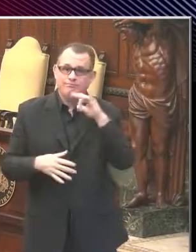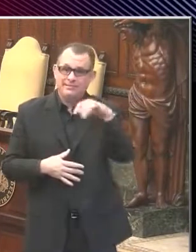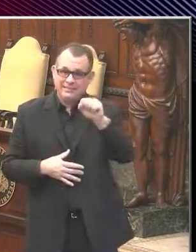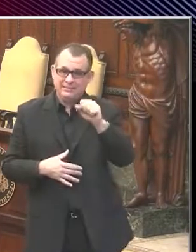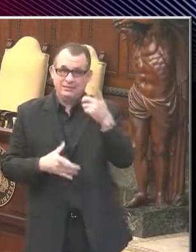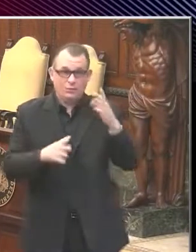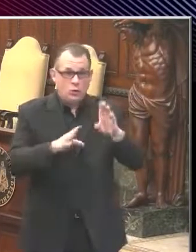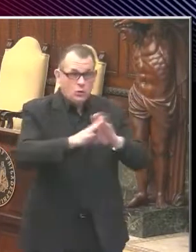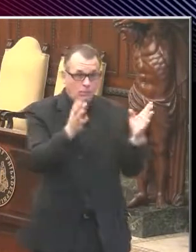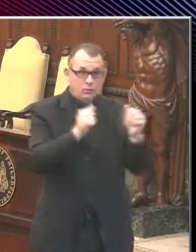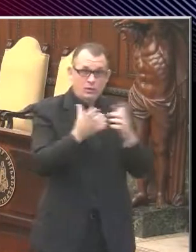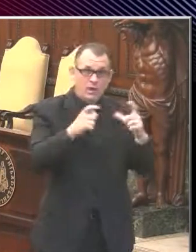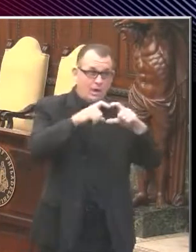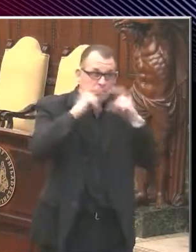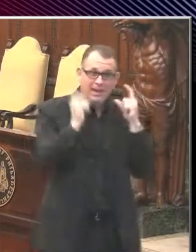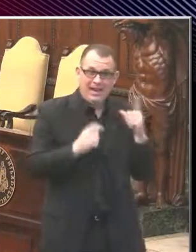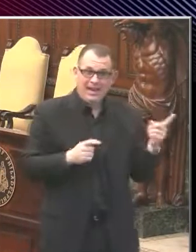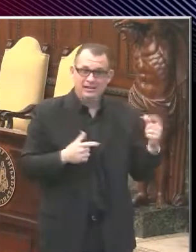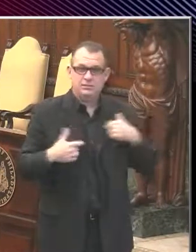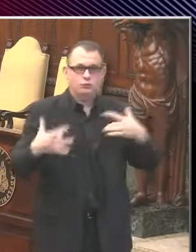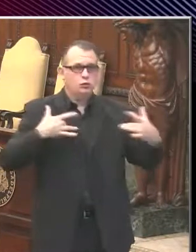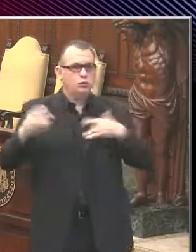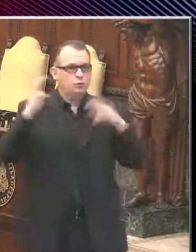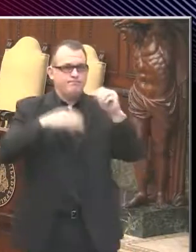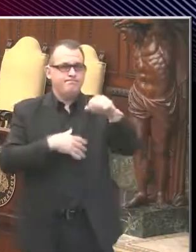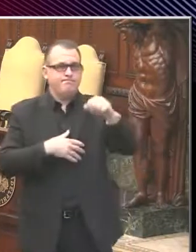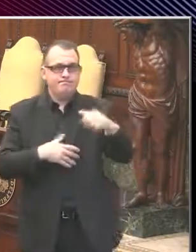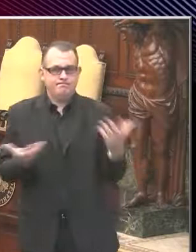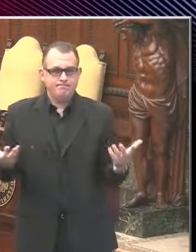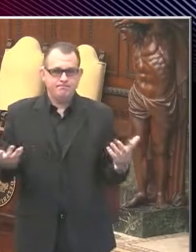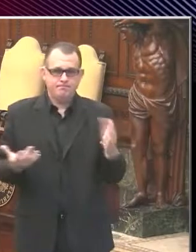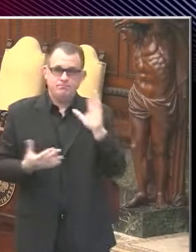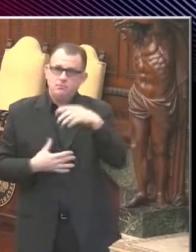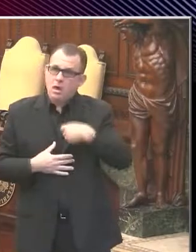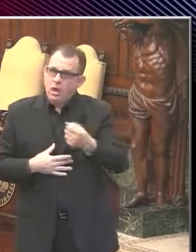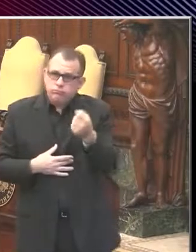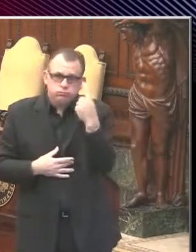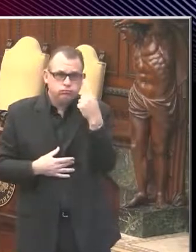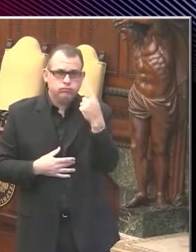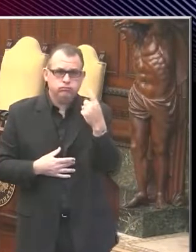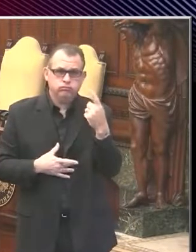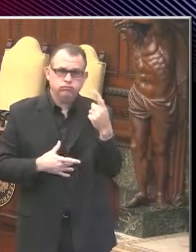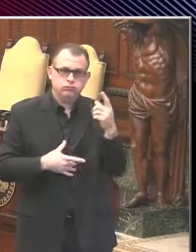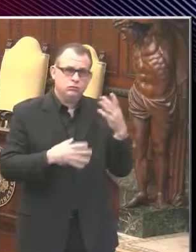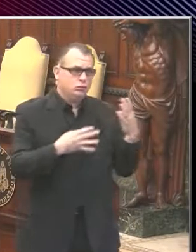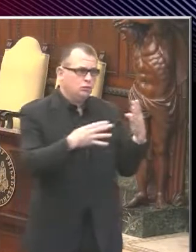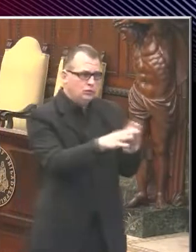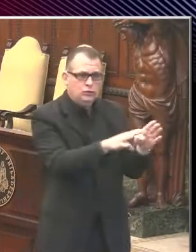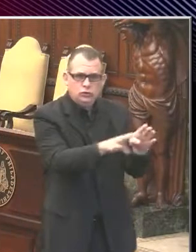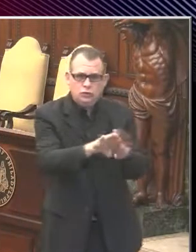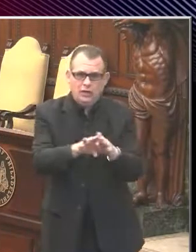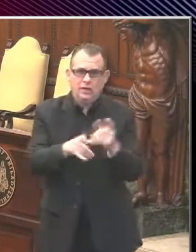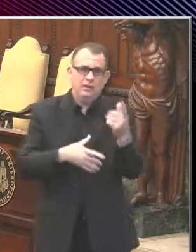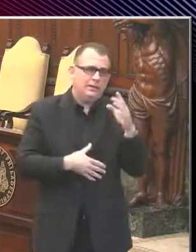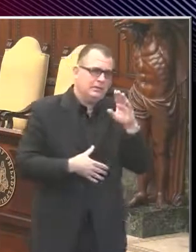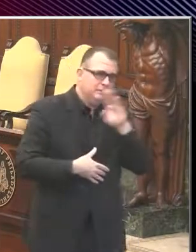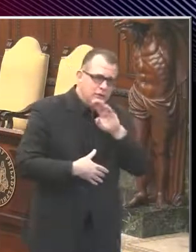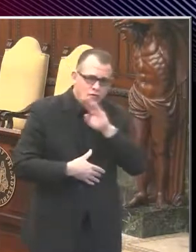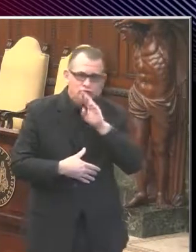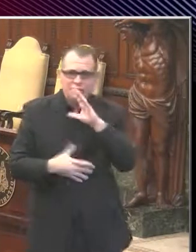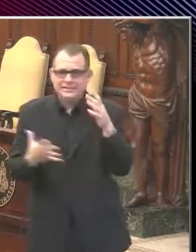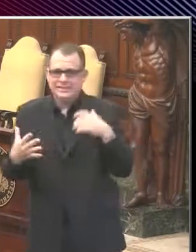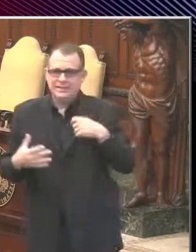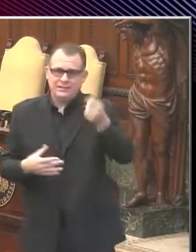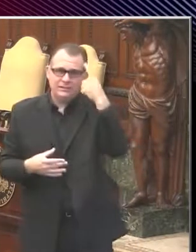understand the difficulties of the shutdown. And so I understand why people want to reopen. I think that there are things that we could